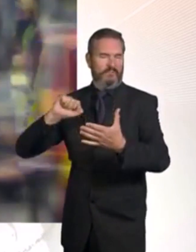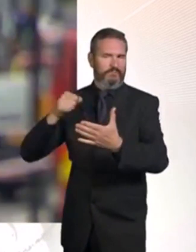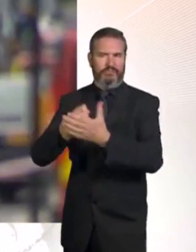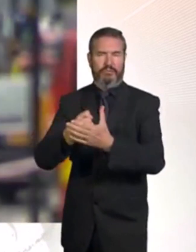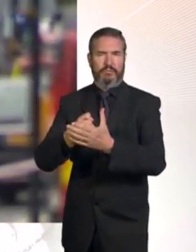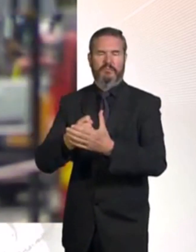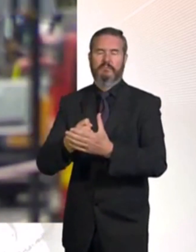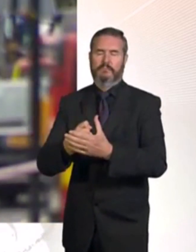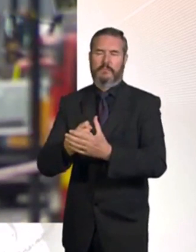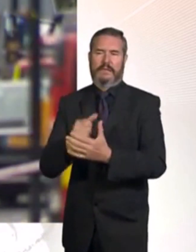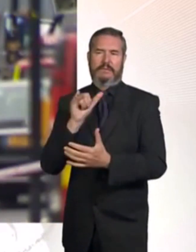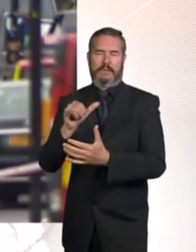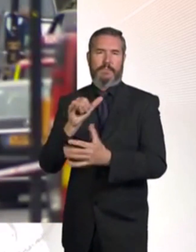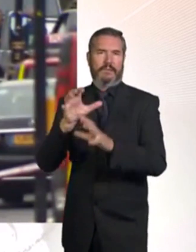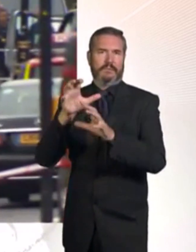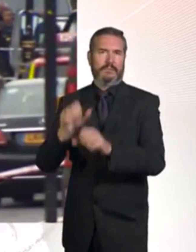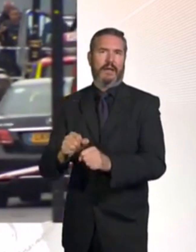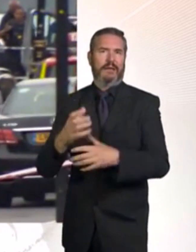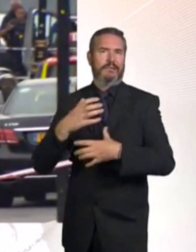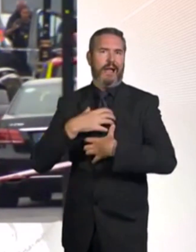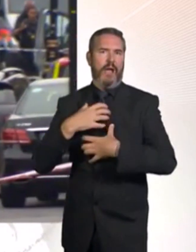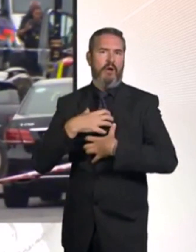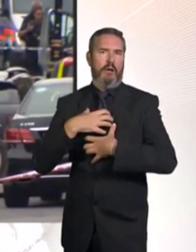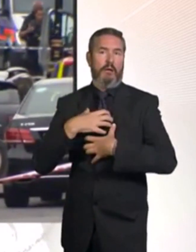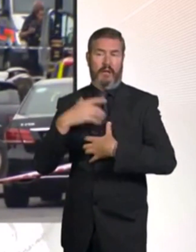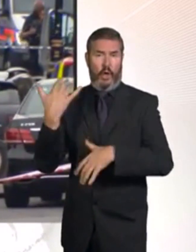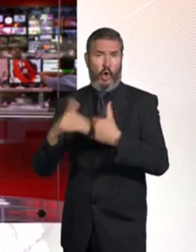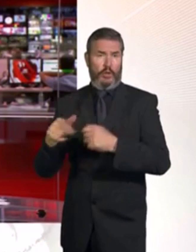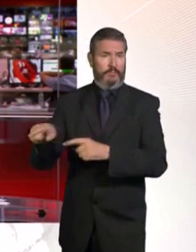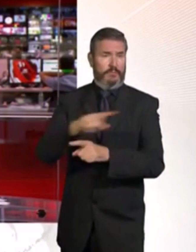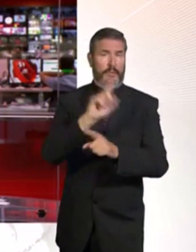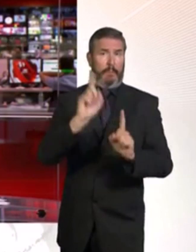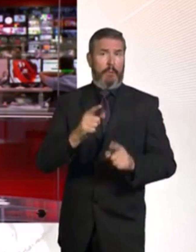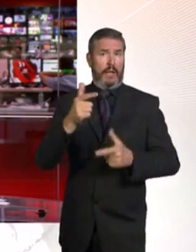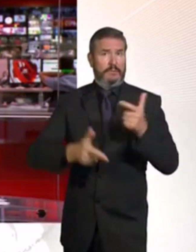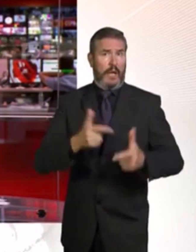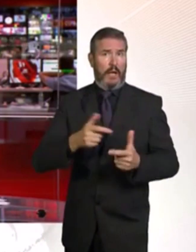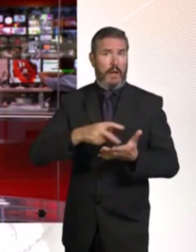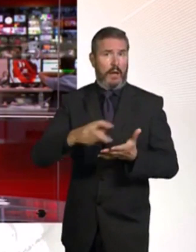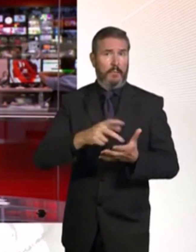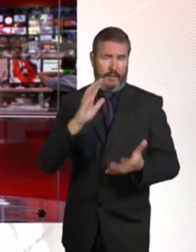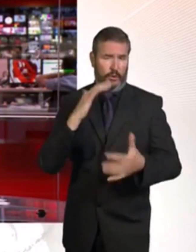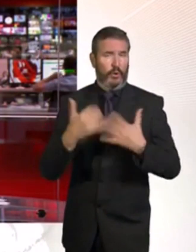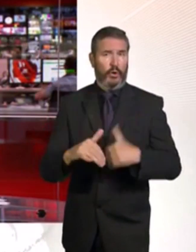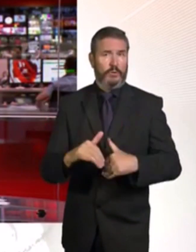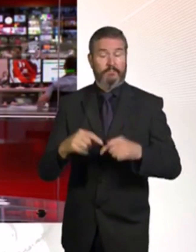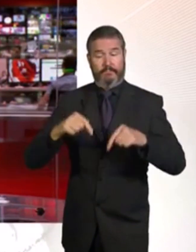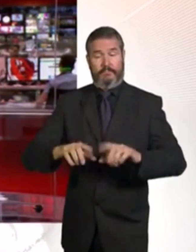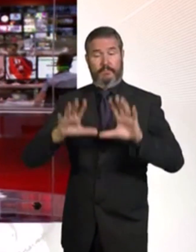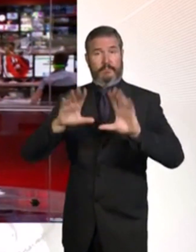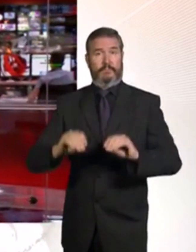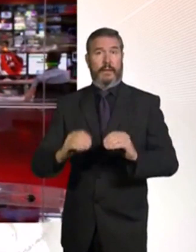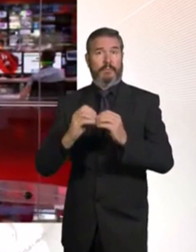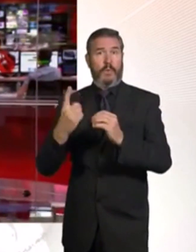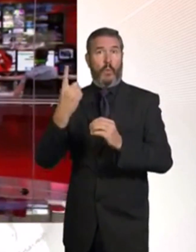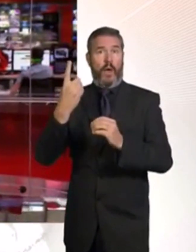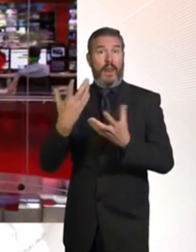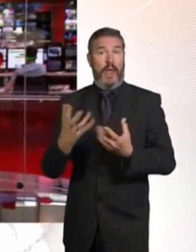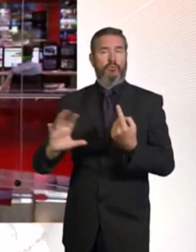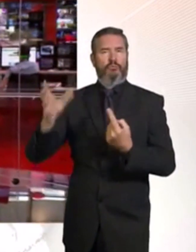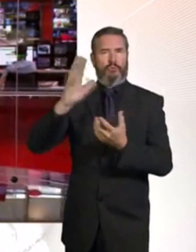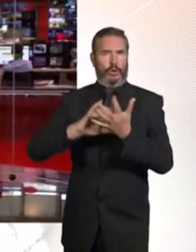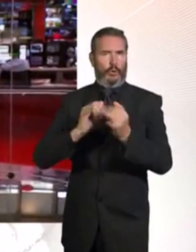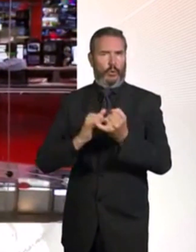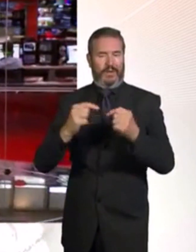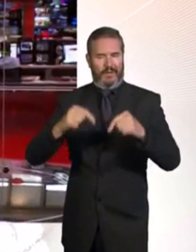a car crashes outside the Houses of Parliament, injuring several people. Well, that's all from BBC News at one, so it's goodbye from me. And on